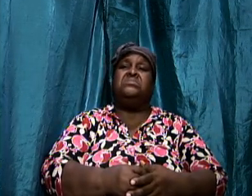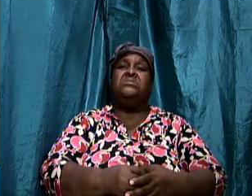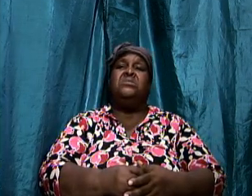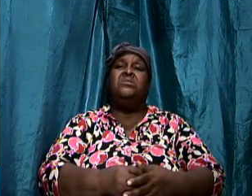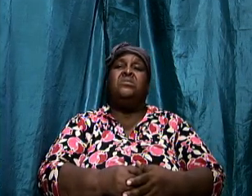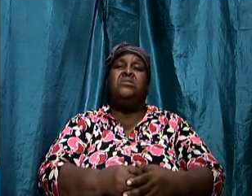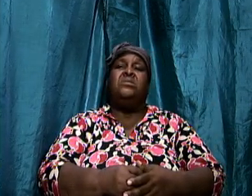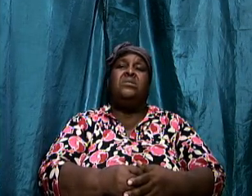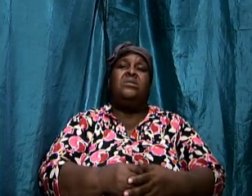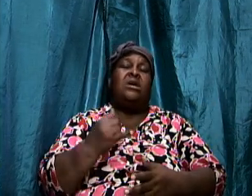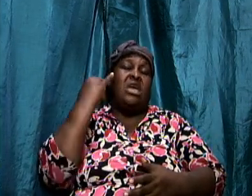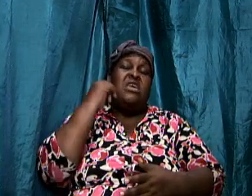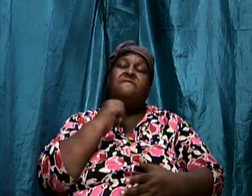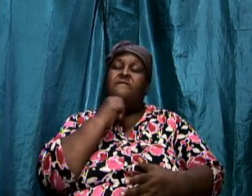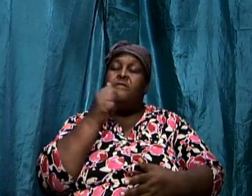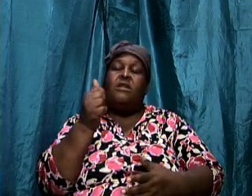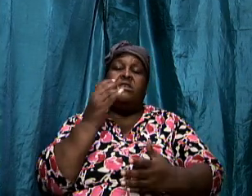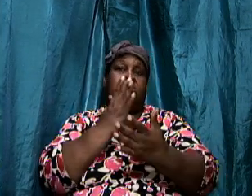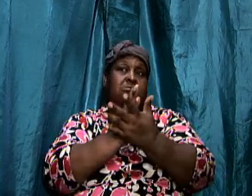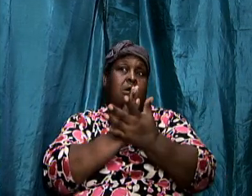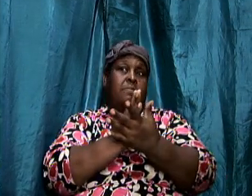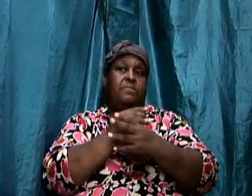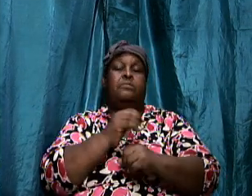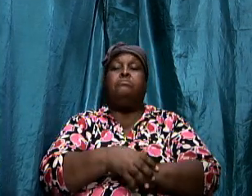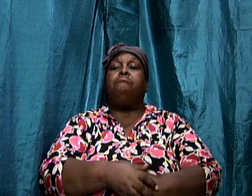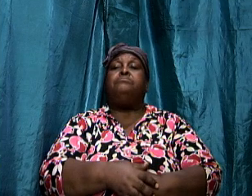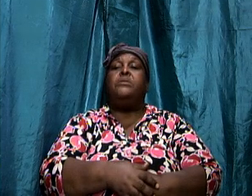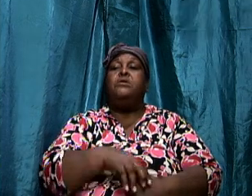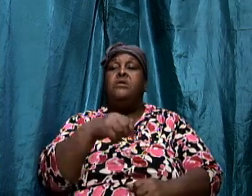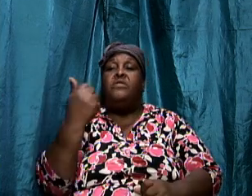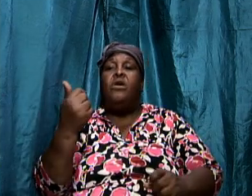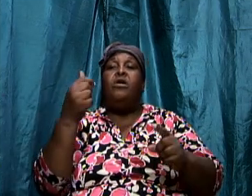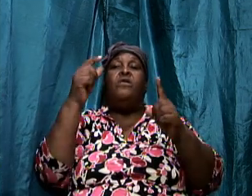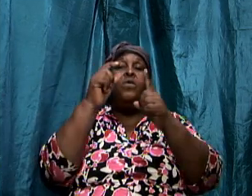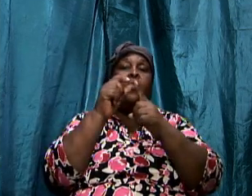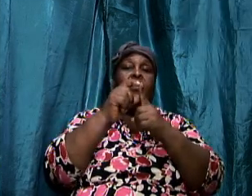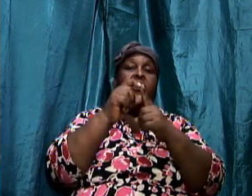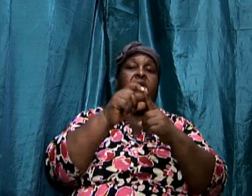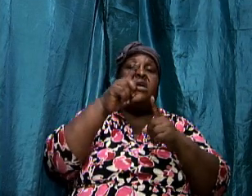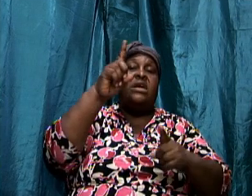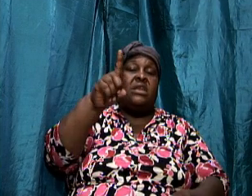that is what anti mean no the other word dikos